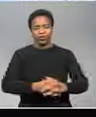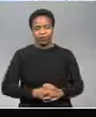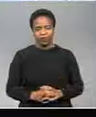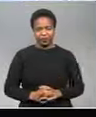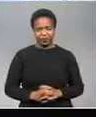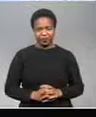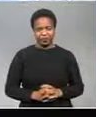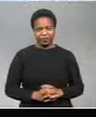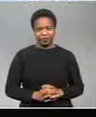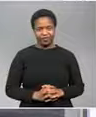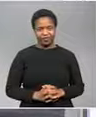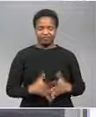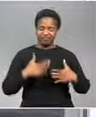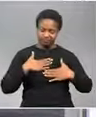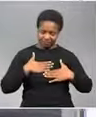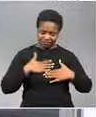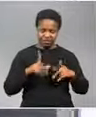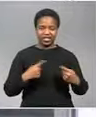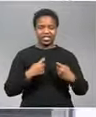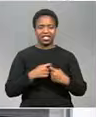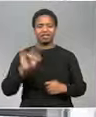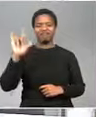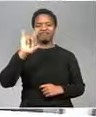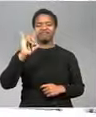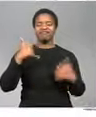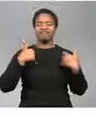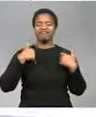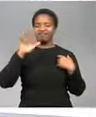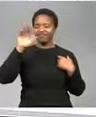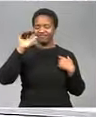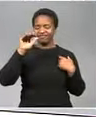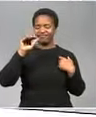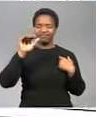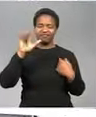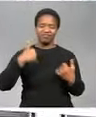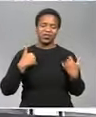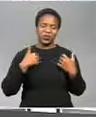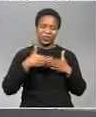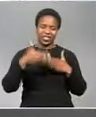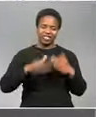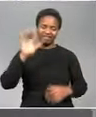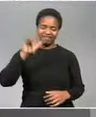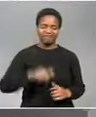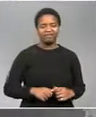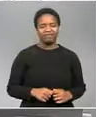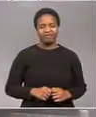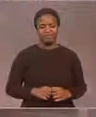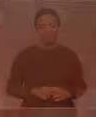arrests that's it for me and the crew behind the scenes we'll see you again next time have a good weekend good night